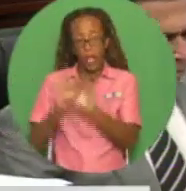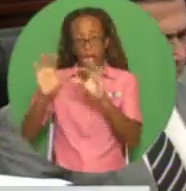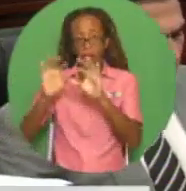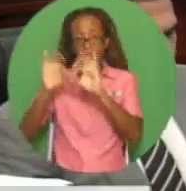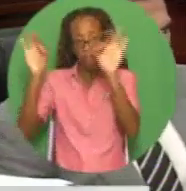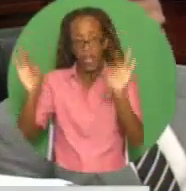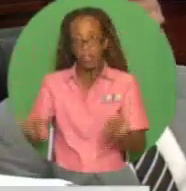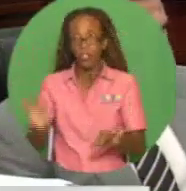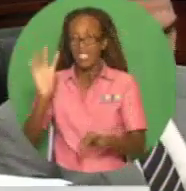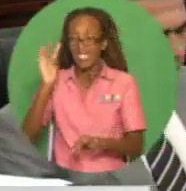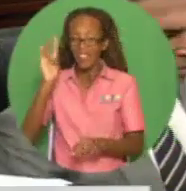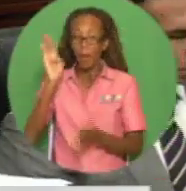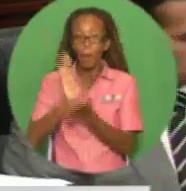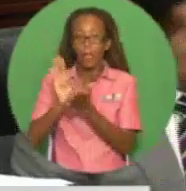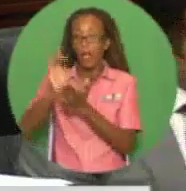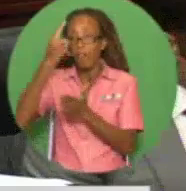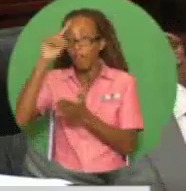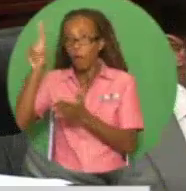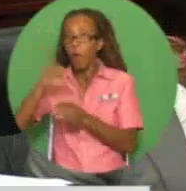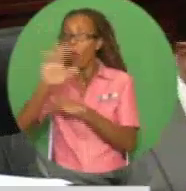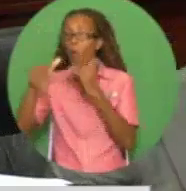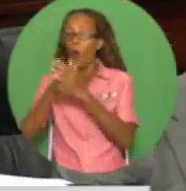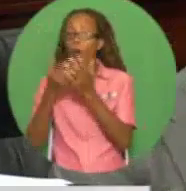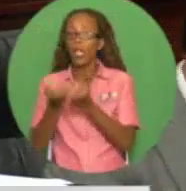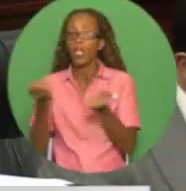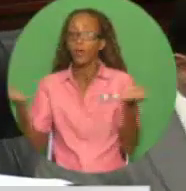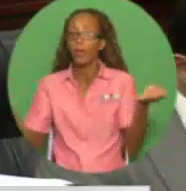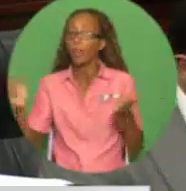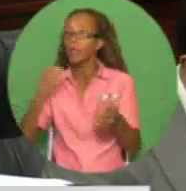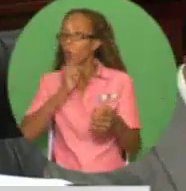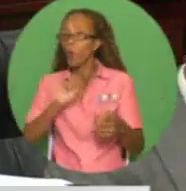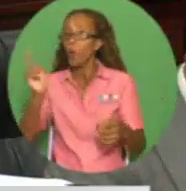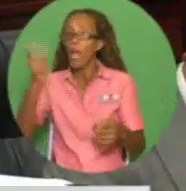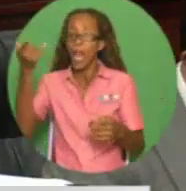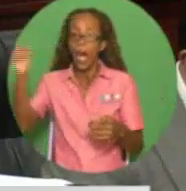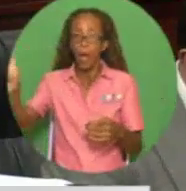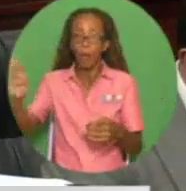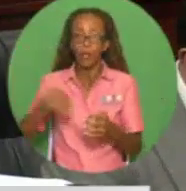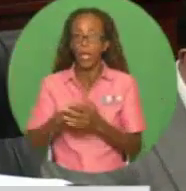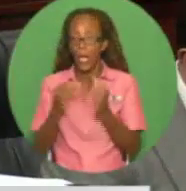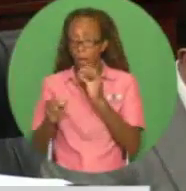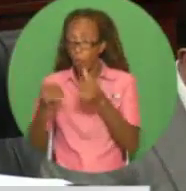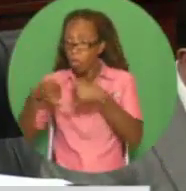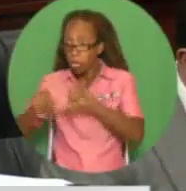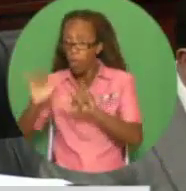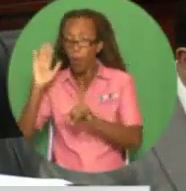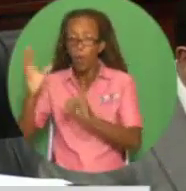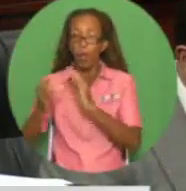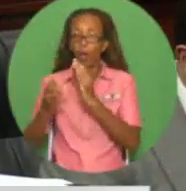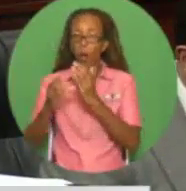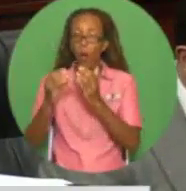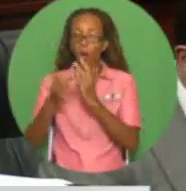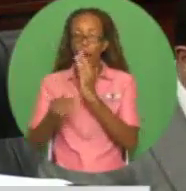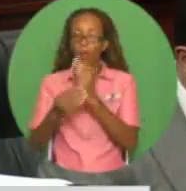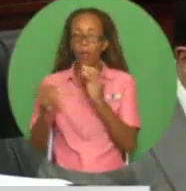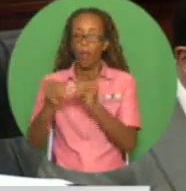for the aging plant and equipment at library. If not, major oil spills will continue unabated.